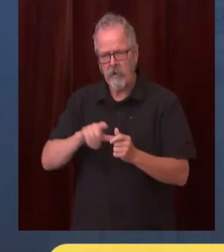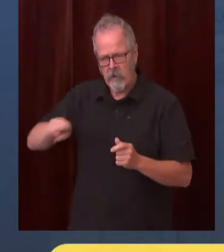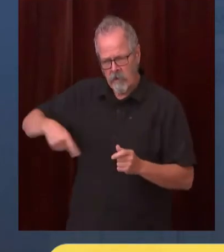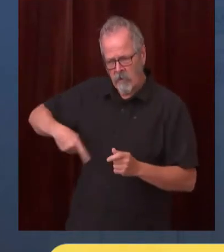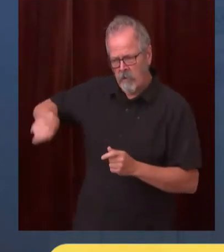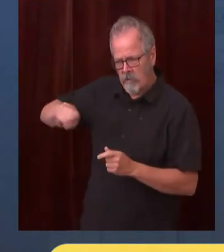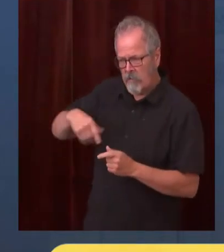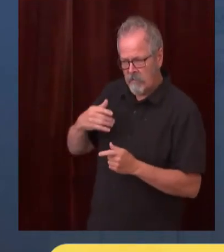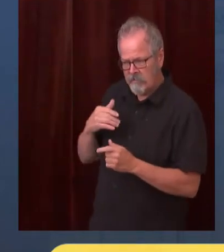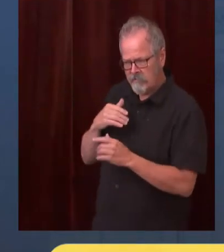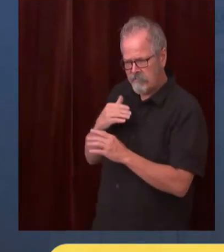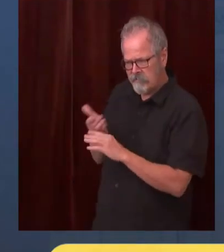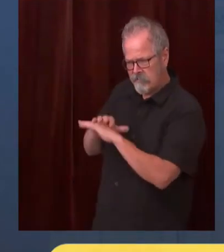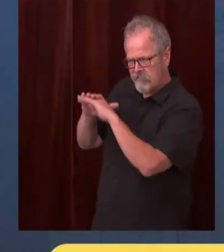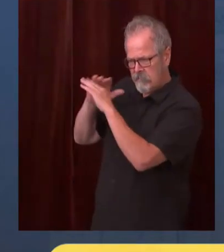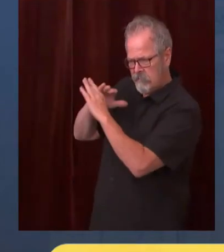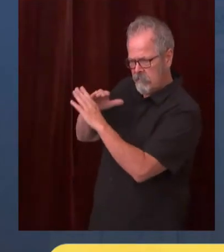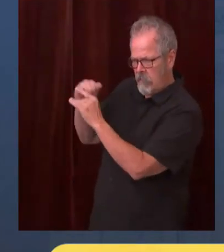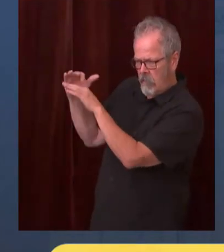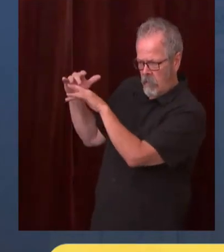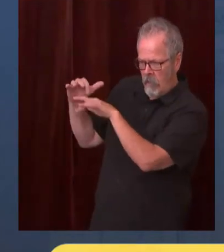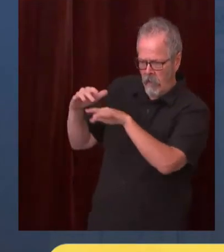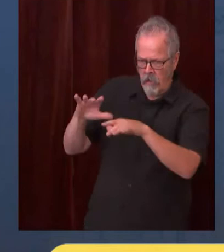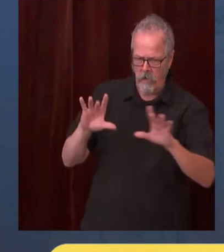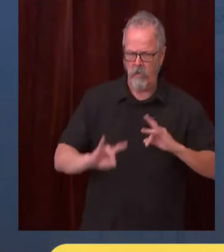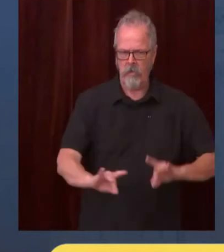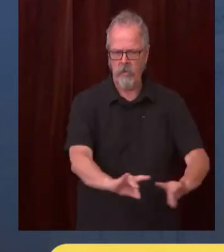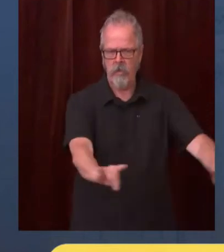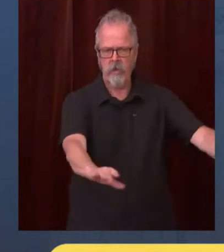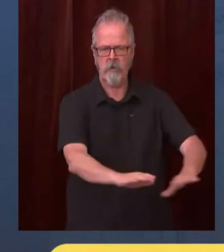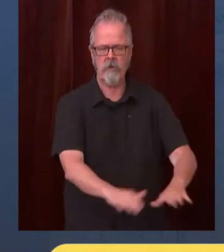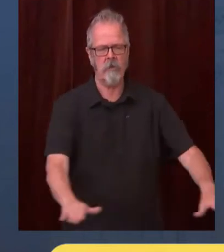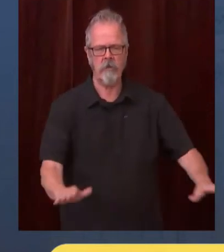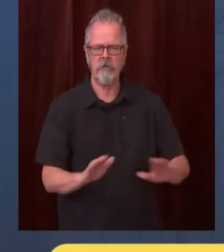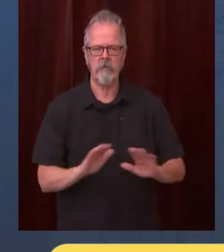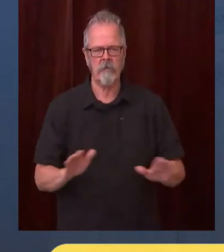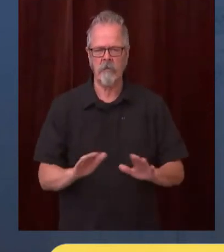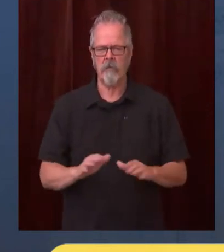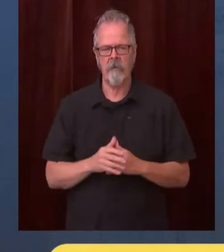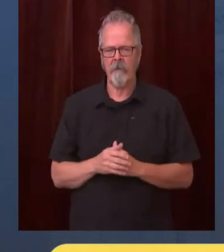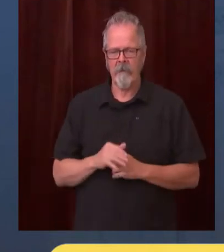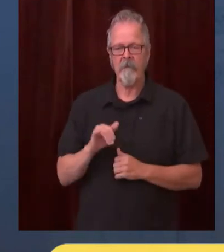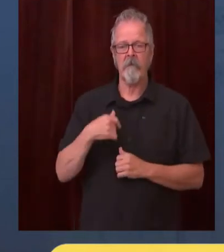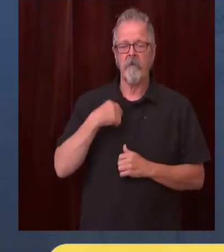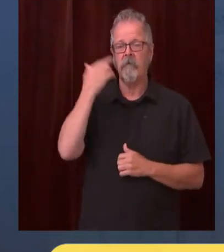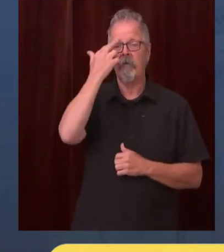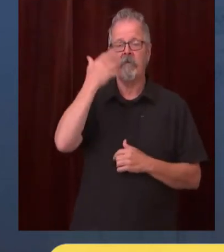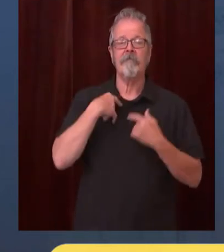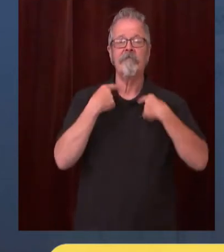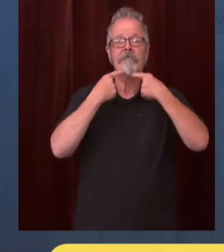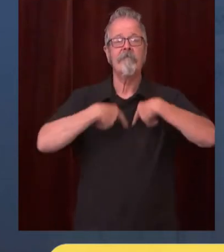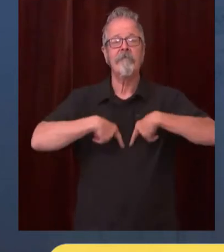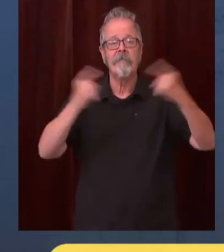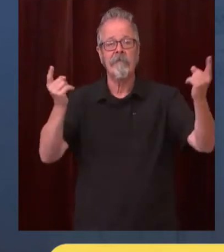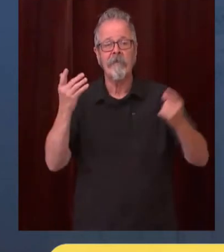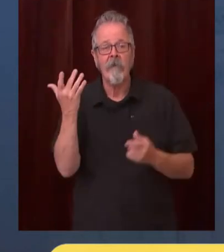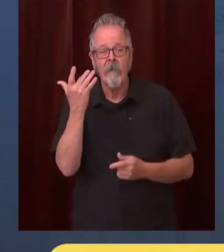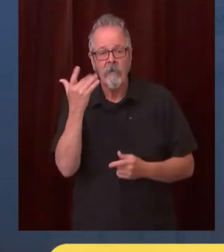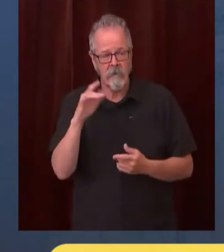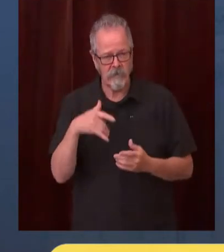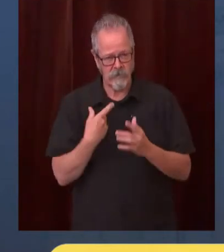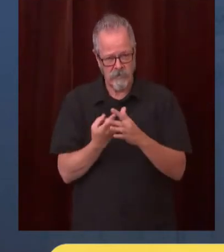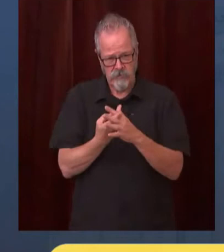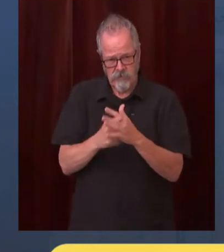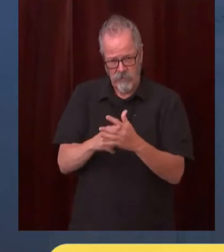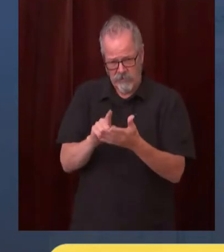to include large outdoor events of over 500 people it's very similar to the measures recently adopted by king and